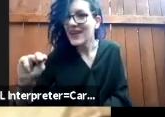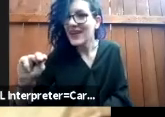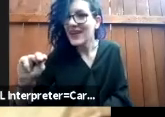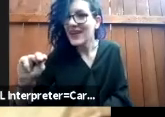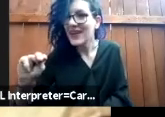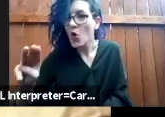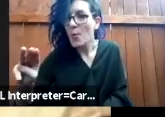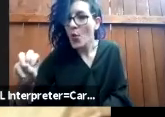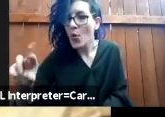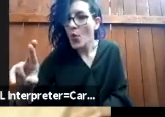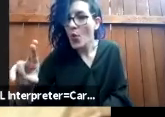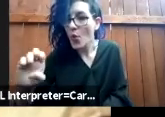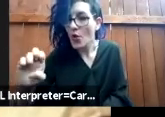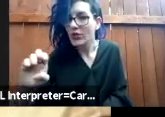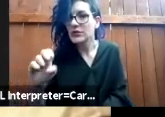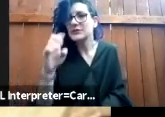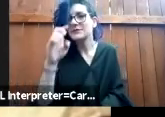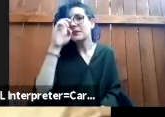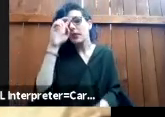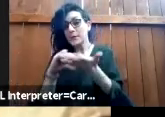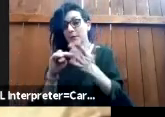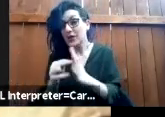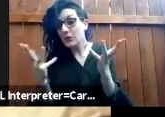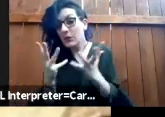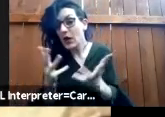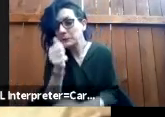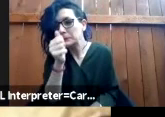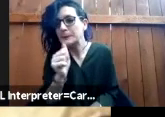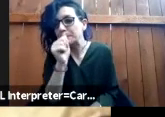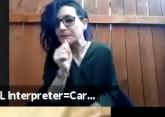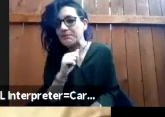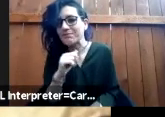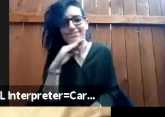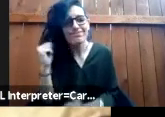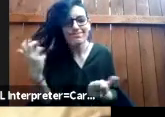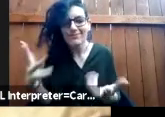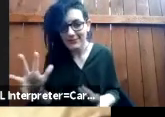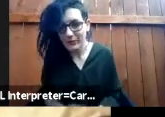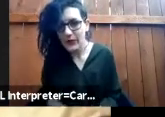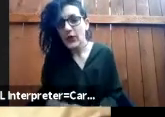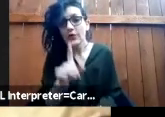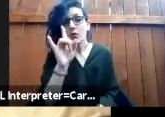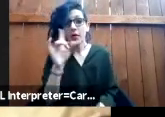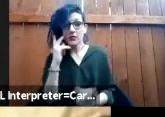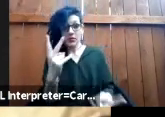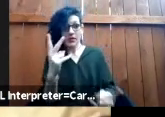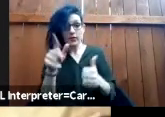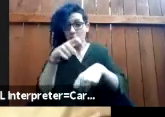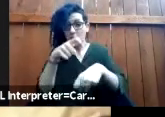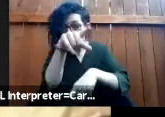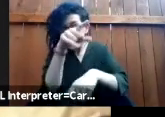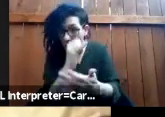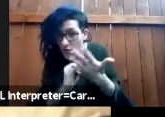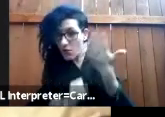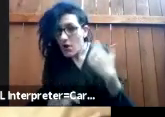and changed by the whole experience and also really also touched and changed by the experience of art being used as a political tool but of people